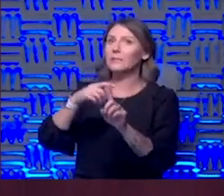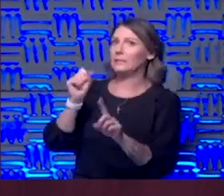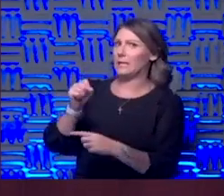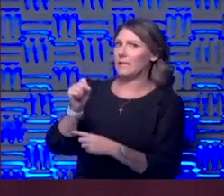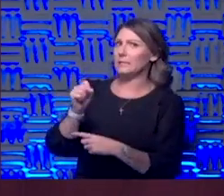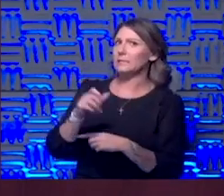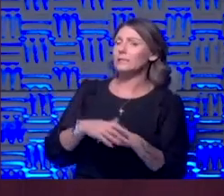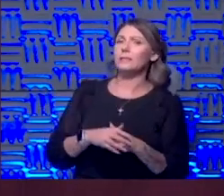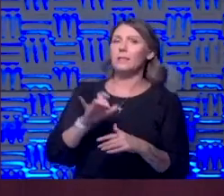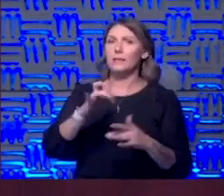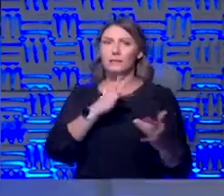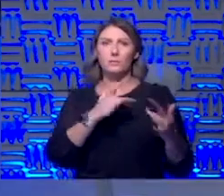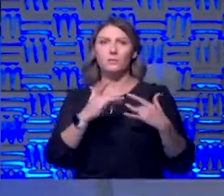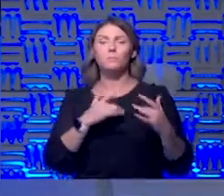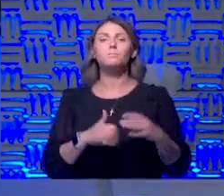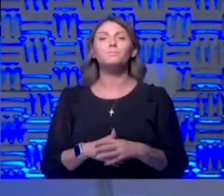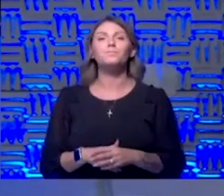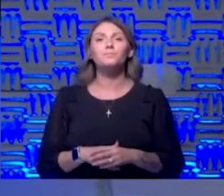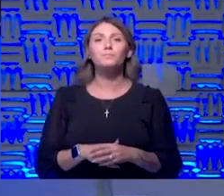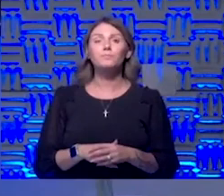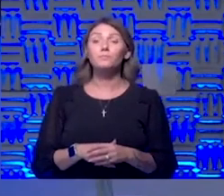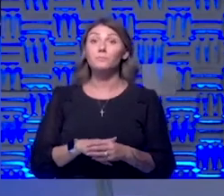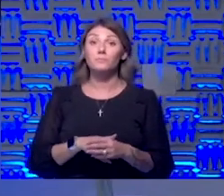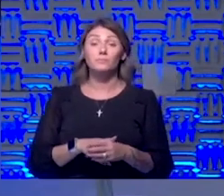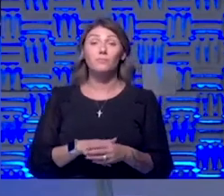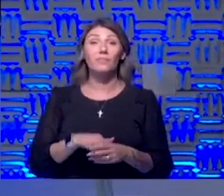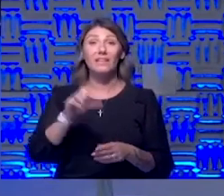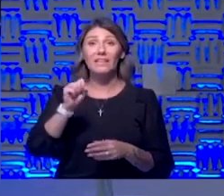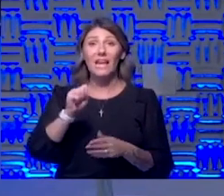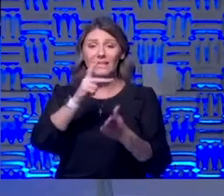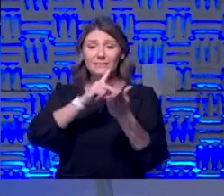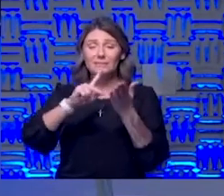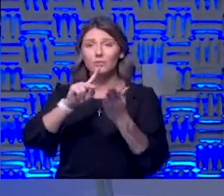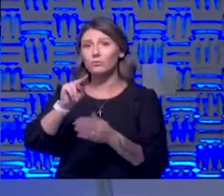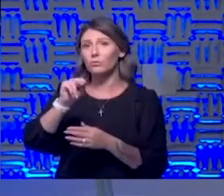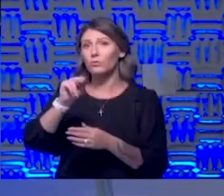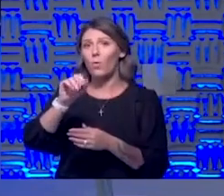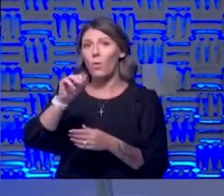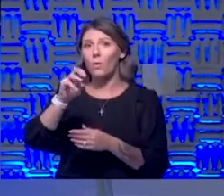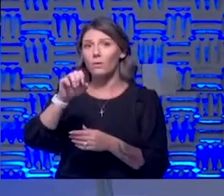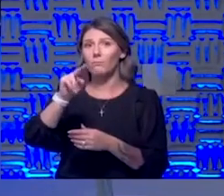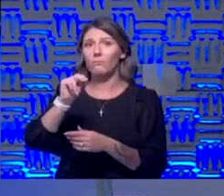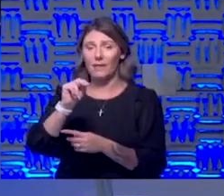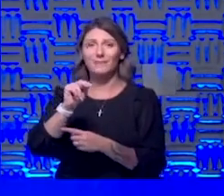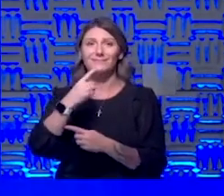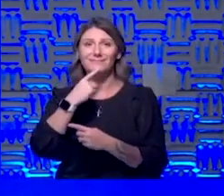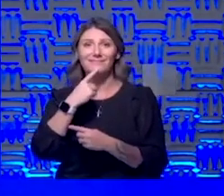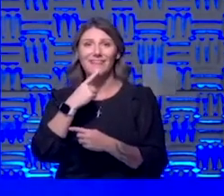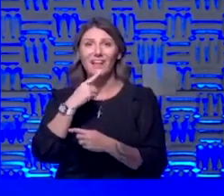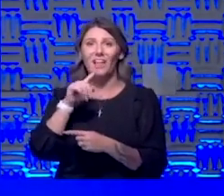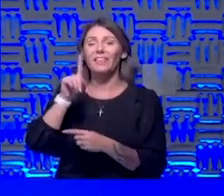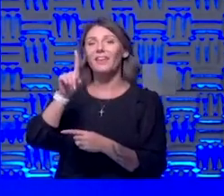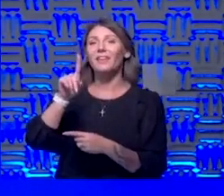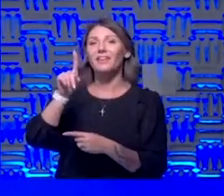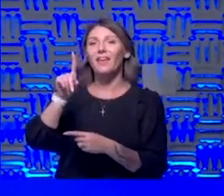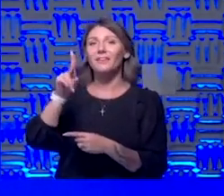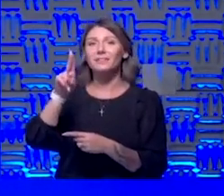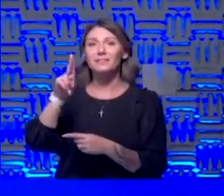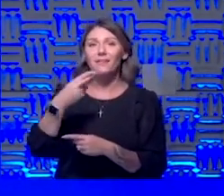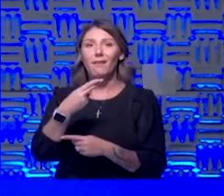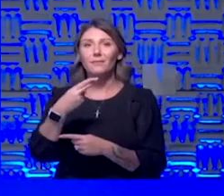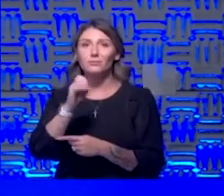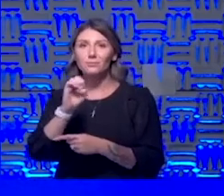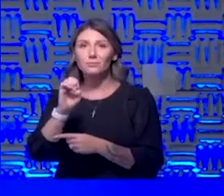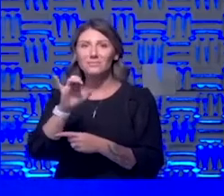which is a concern yeah and certainly you know secretary norman said and it's it's up there on the kdhe website it's about nine